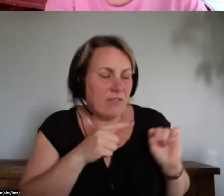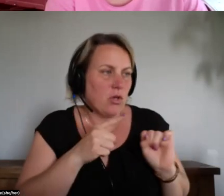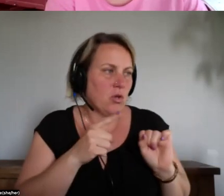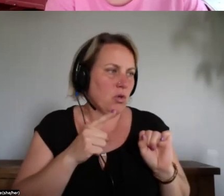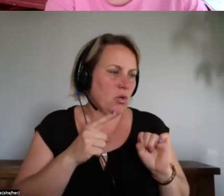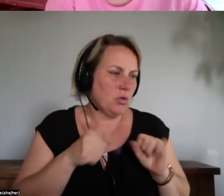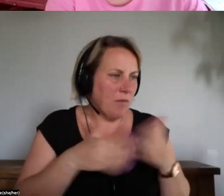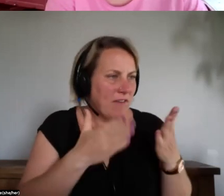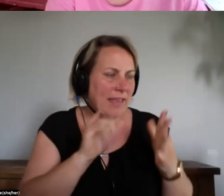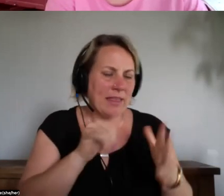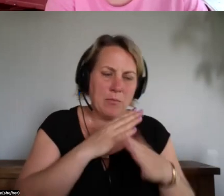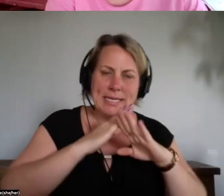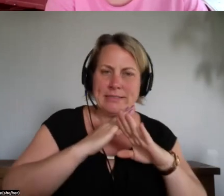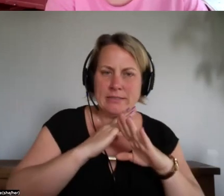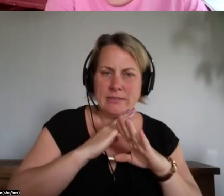protection